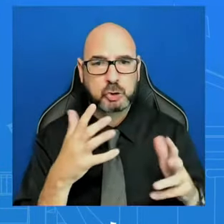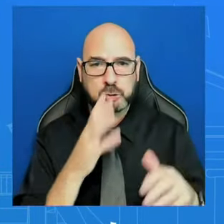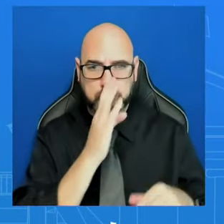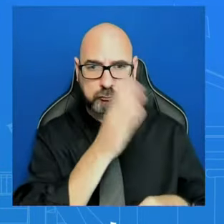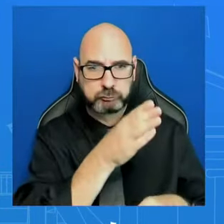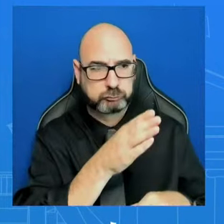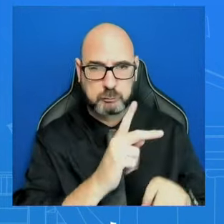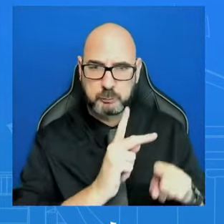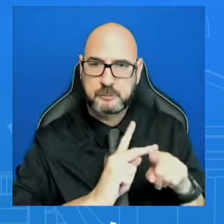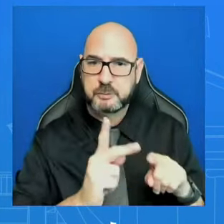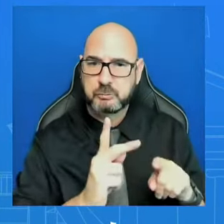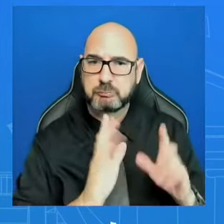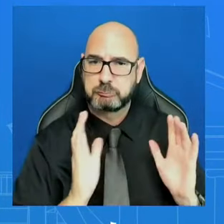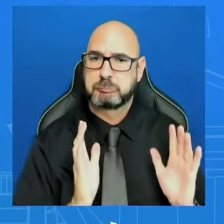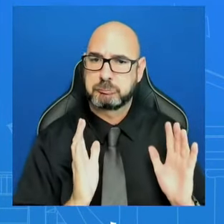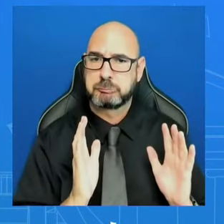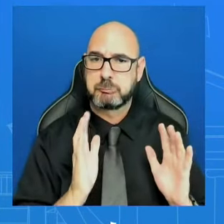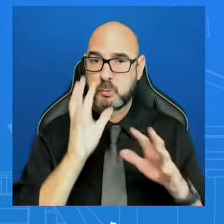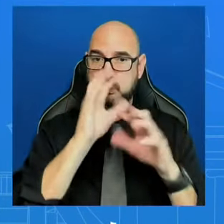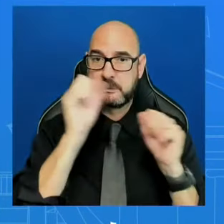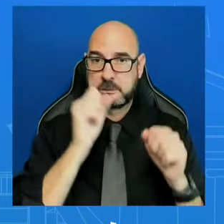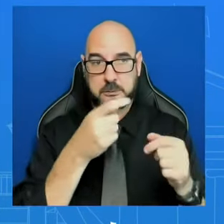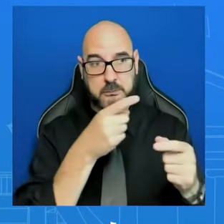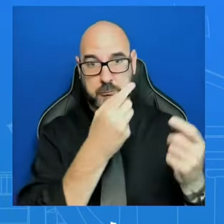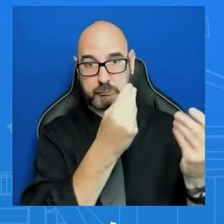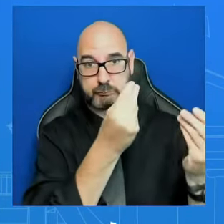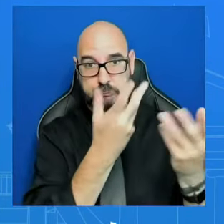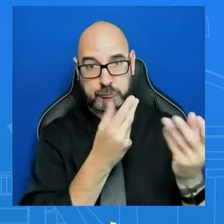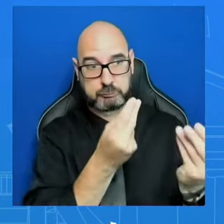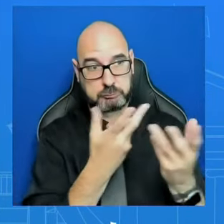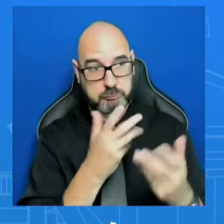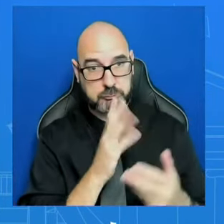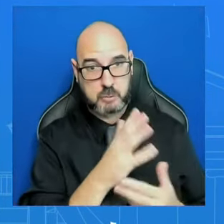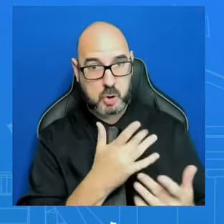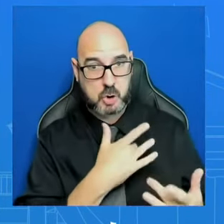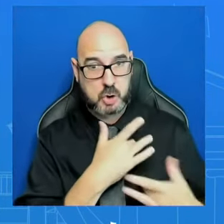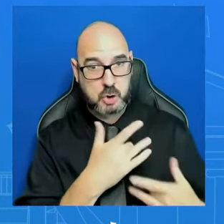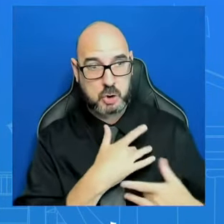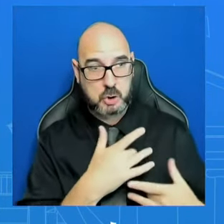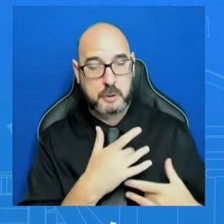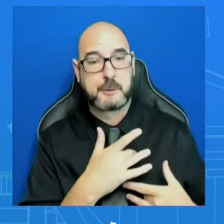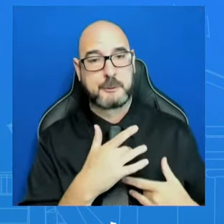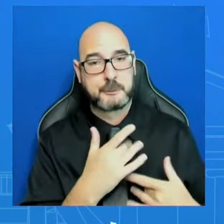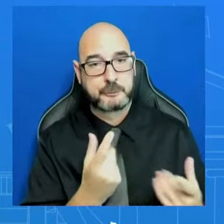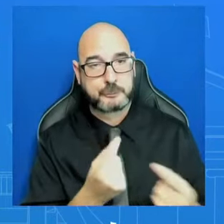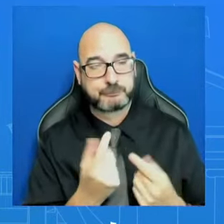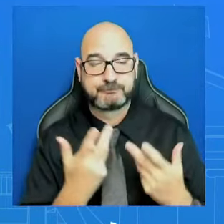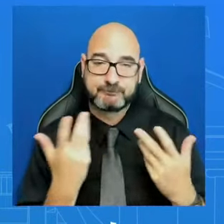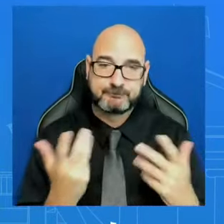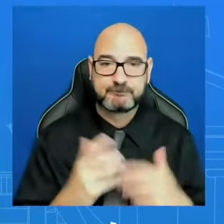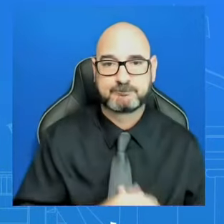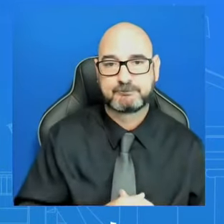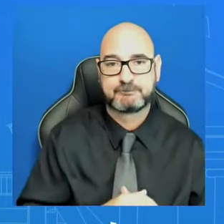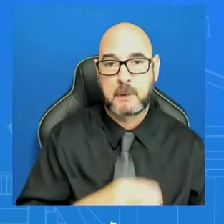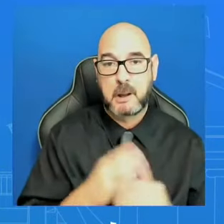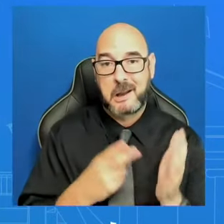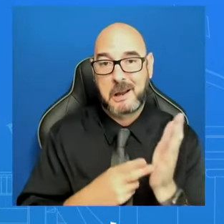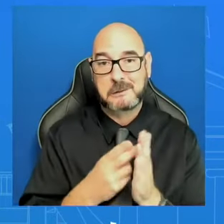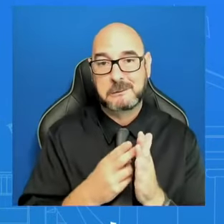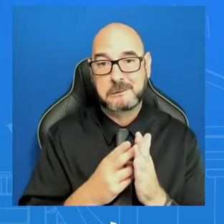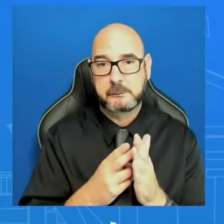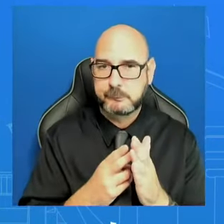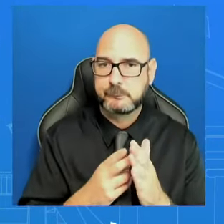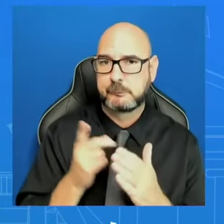laid out his significant concerns about the direction and where things are going. And, quite frankly, laid out as clear in the readout,